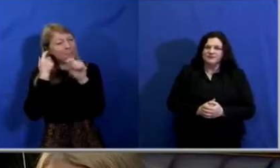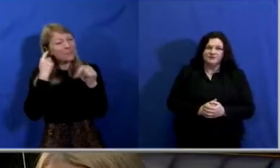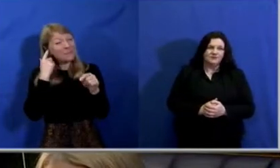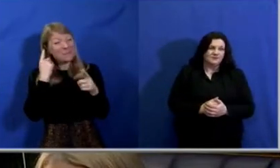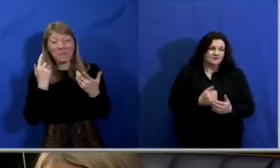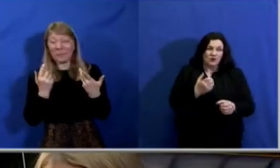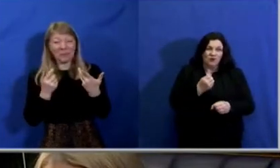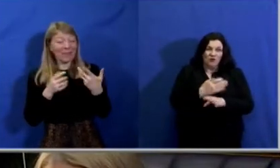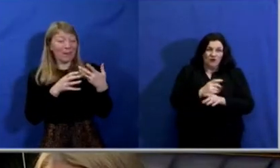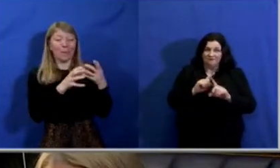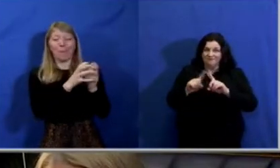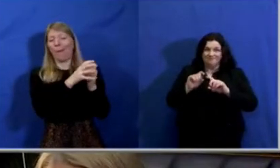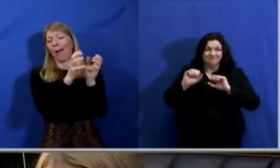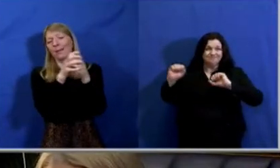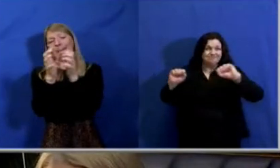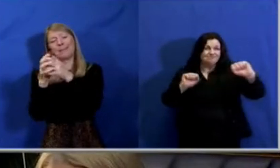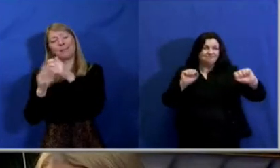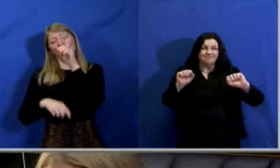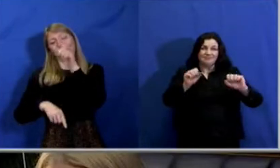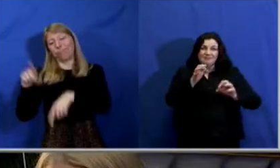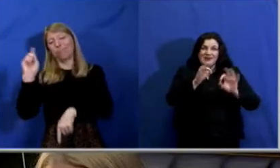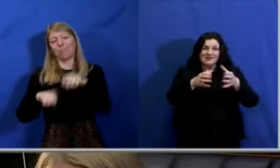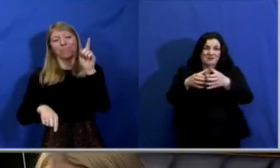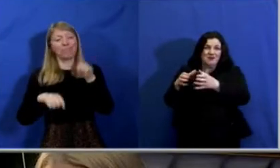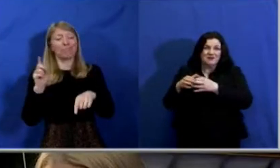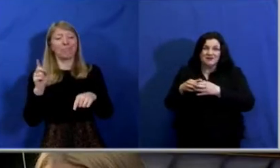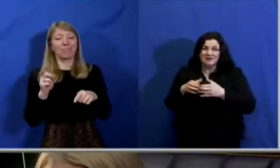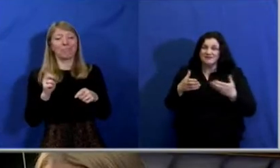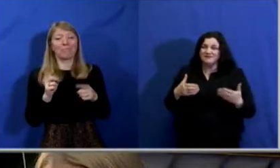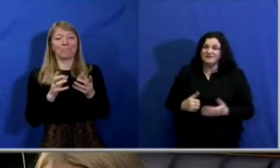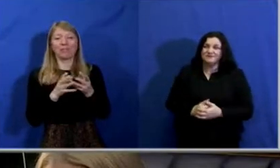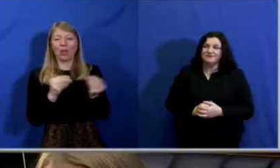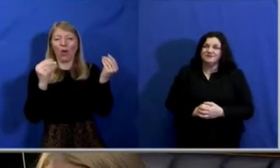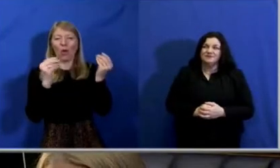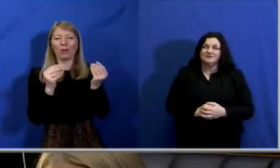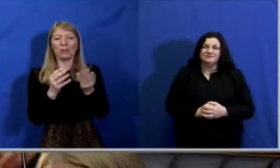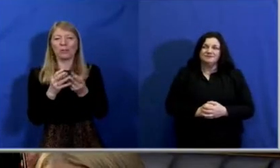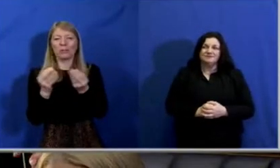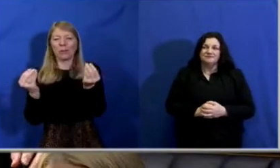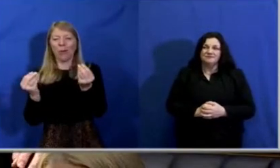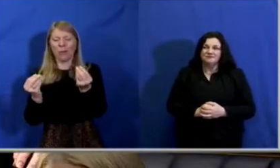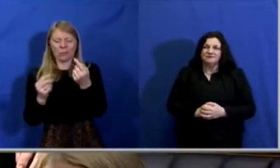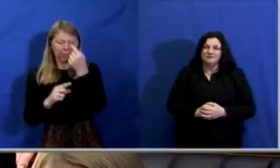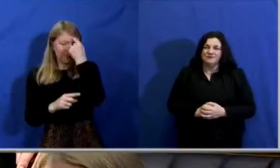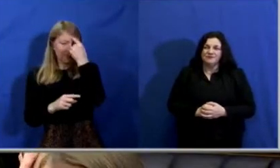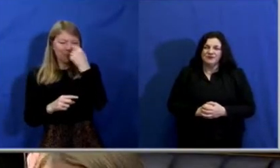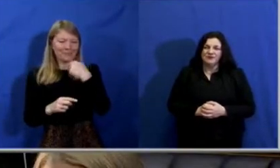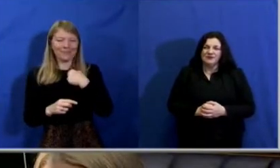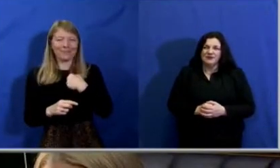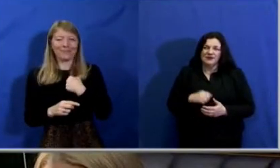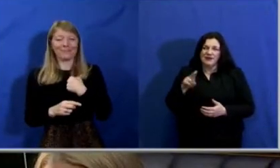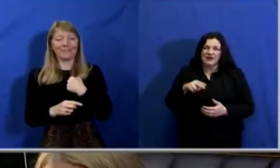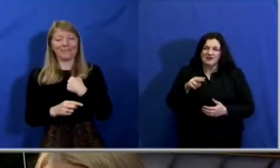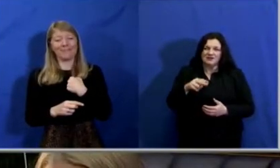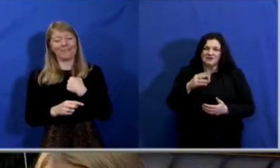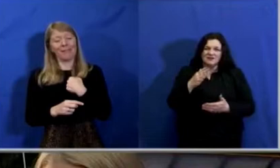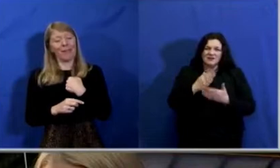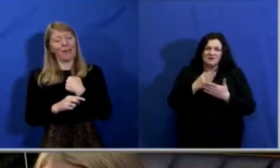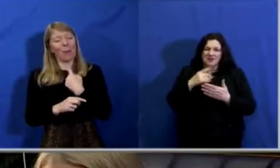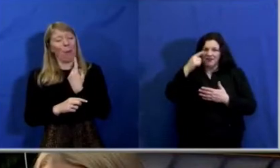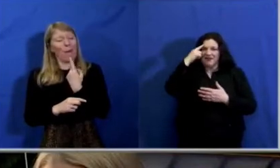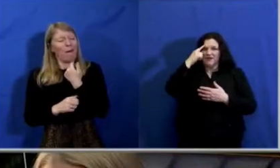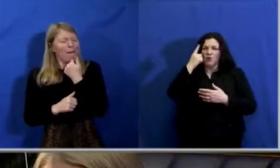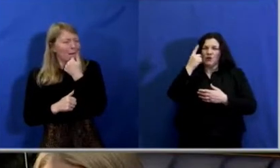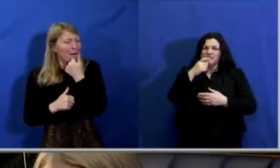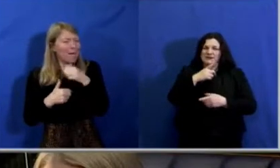across this chamber. But I couldn't but not think about one of those dear friends who